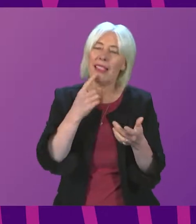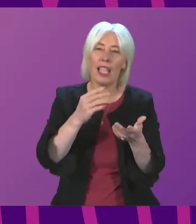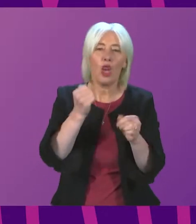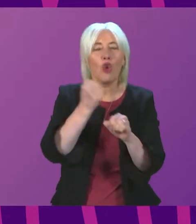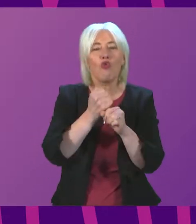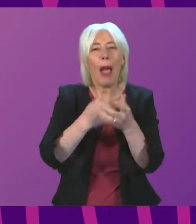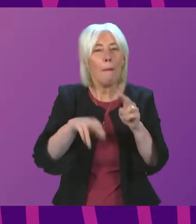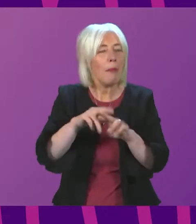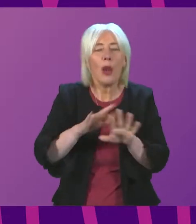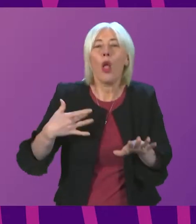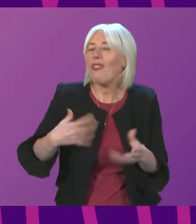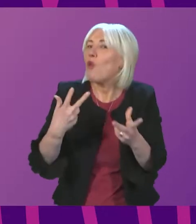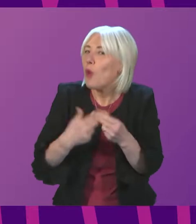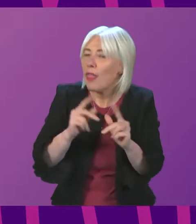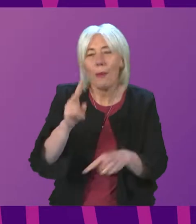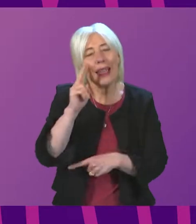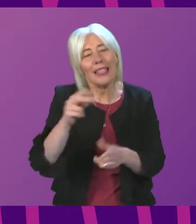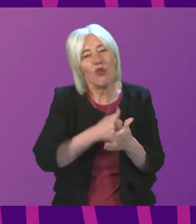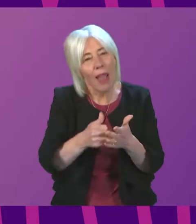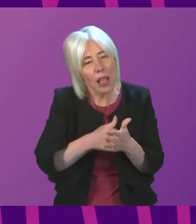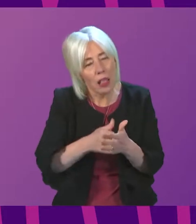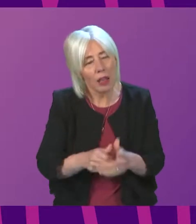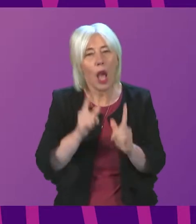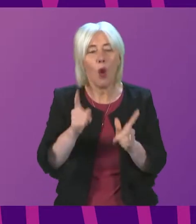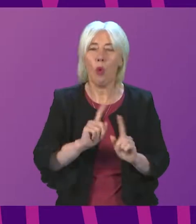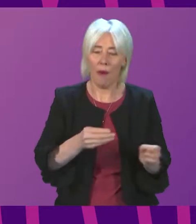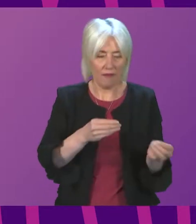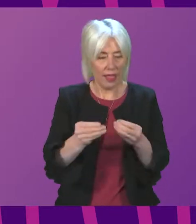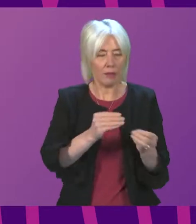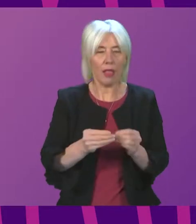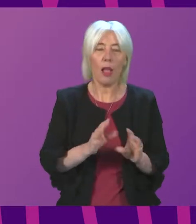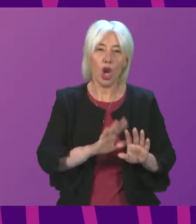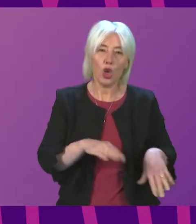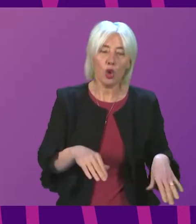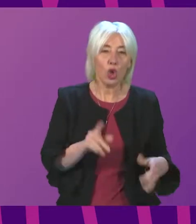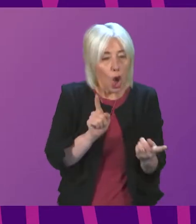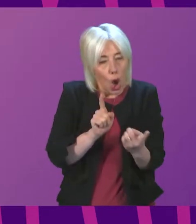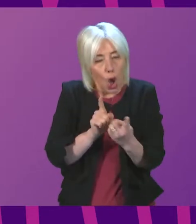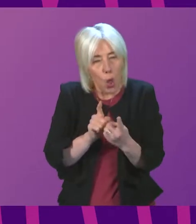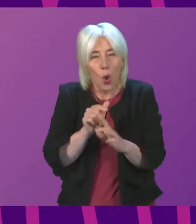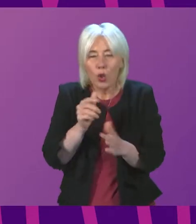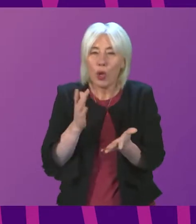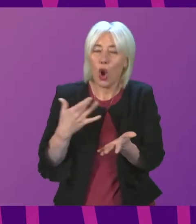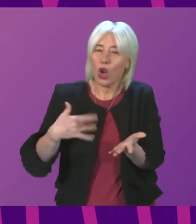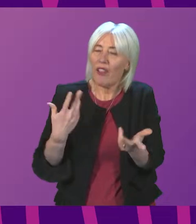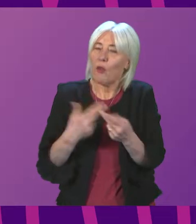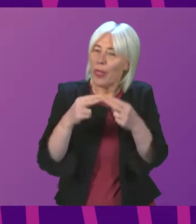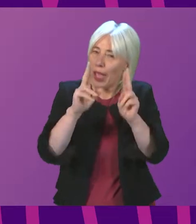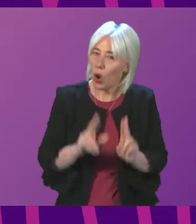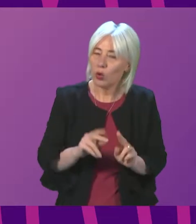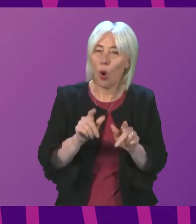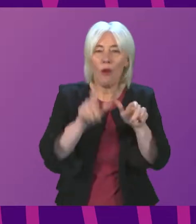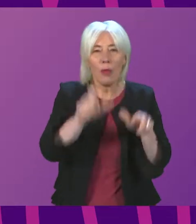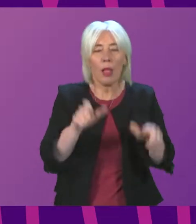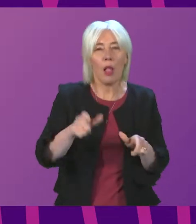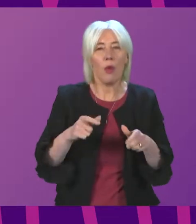they may not live with them. What flexibility is there to allow children who are close but not household contacts of immunosuppressed people to be